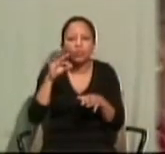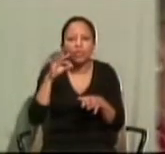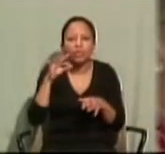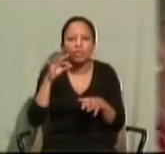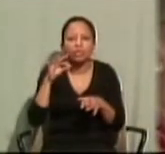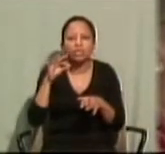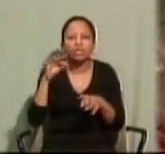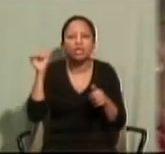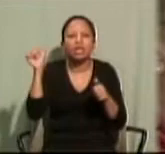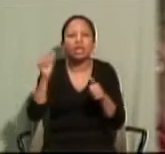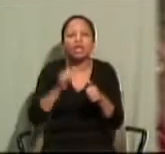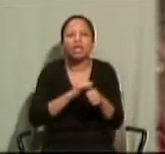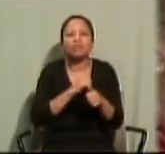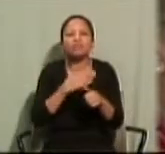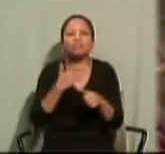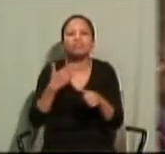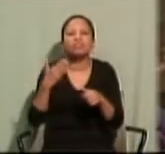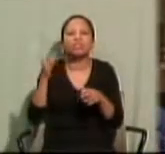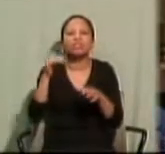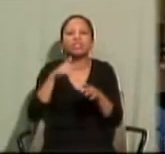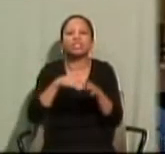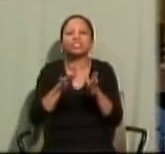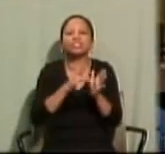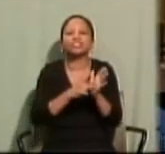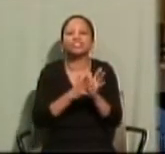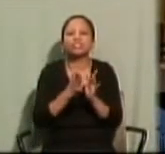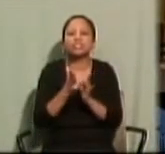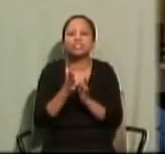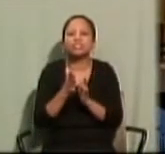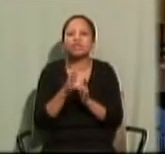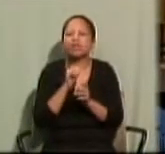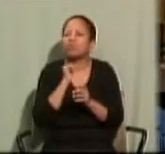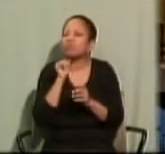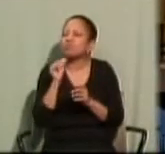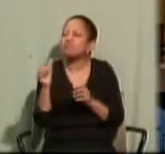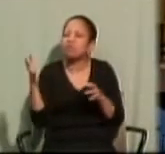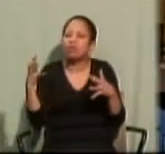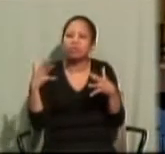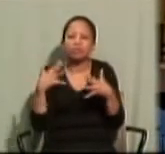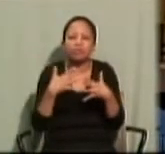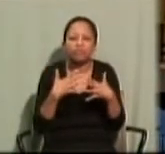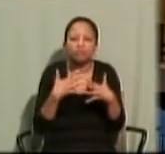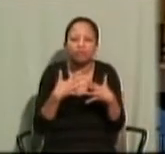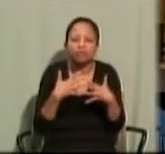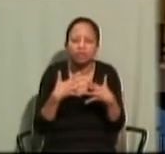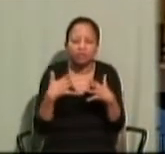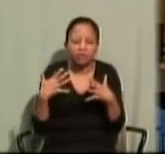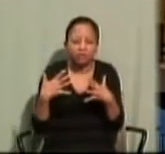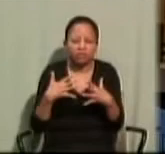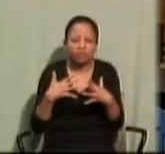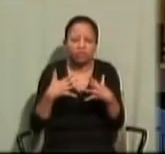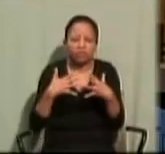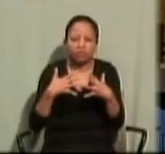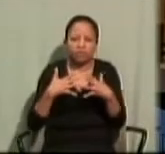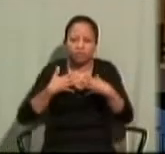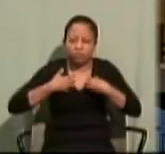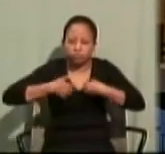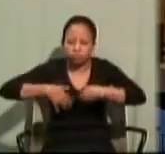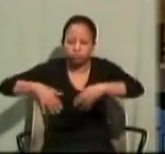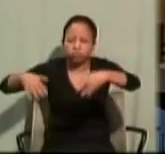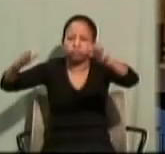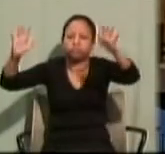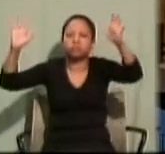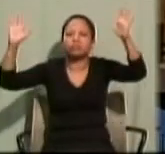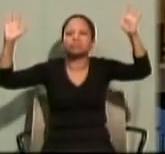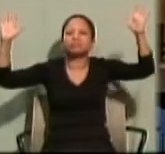Jesus, we will not be afraid. our fear will disappear.